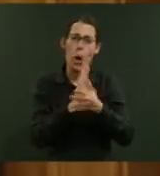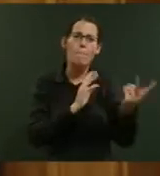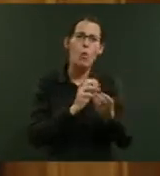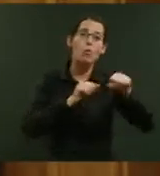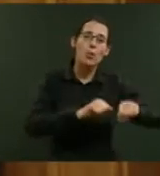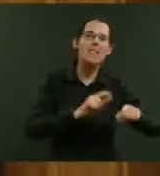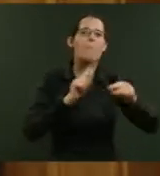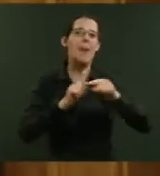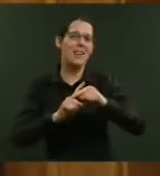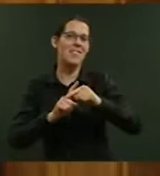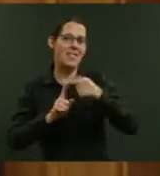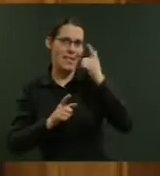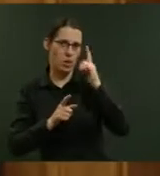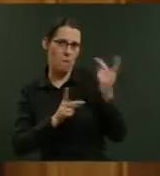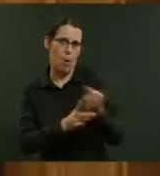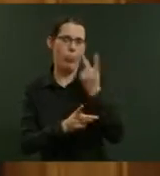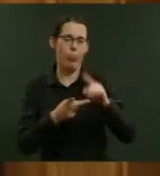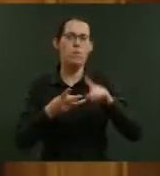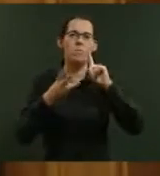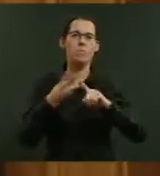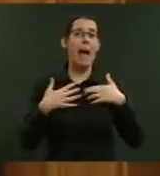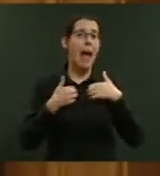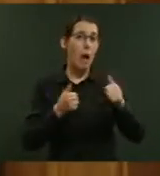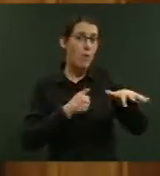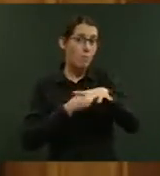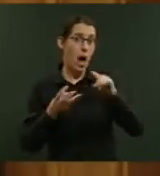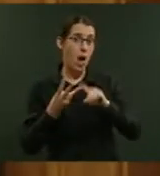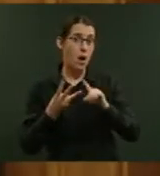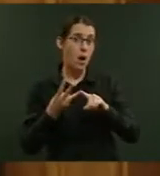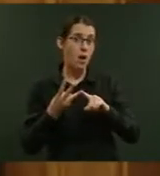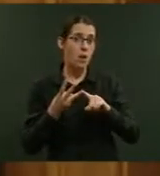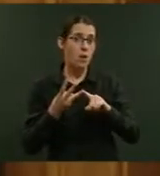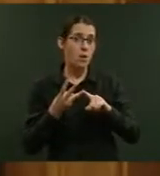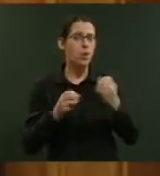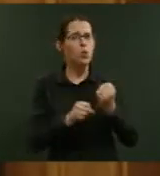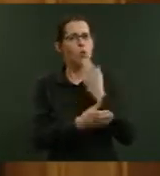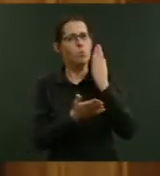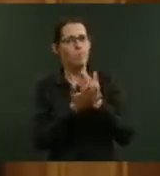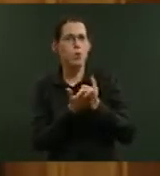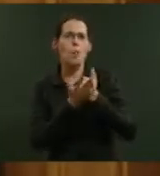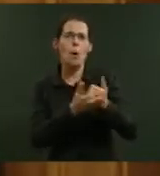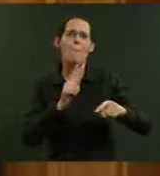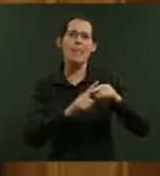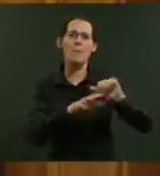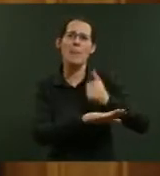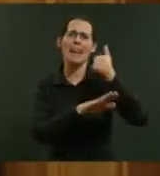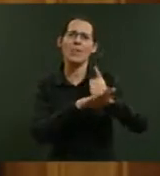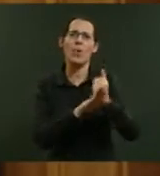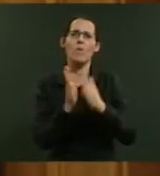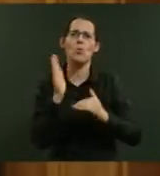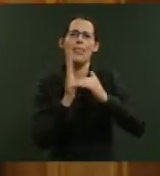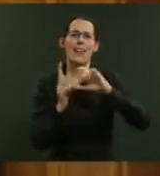Health, ensuring that the support and the implementation of the New Zealand Disability